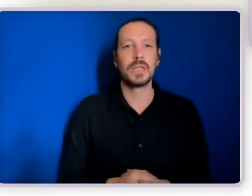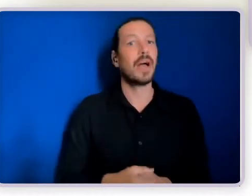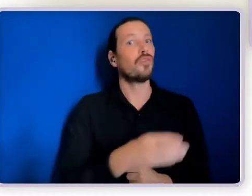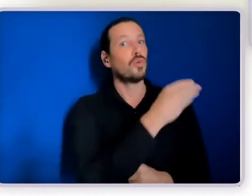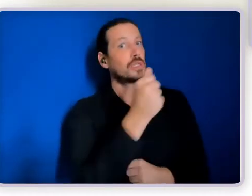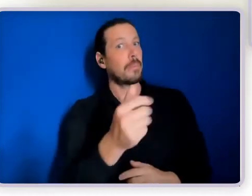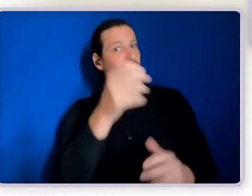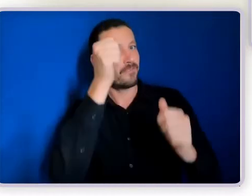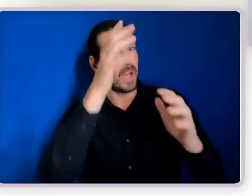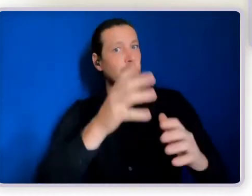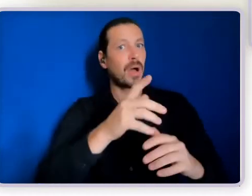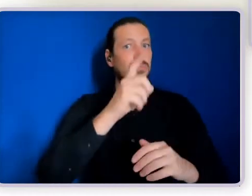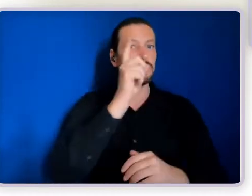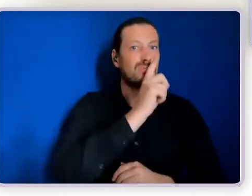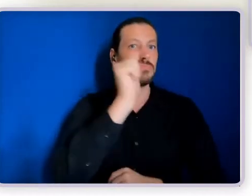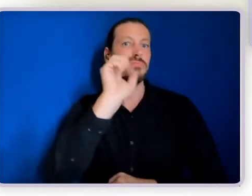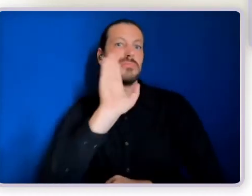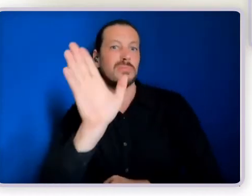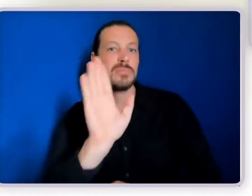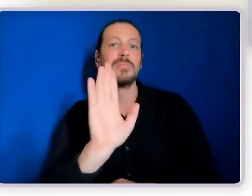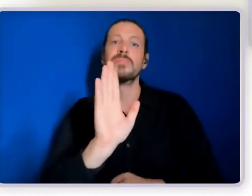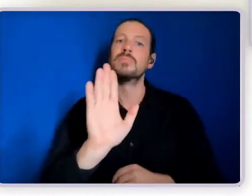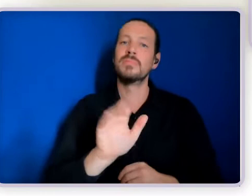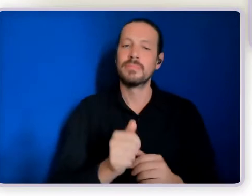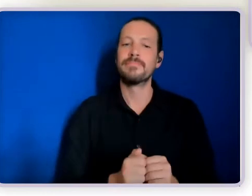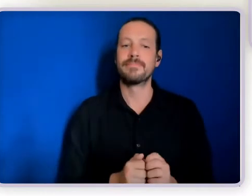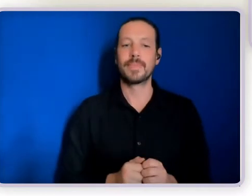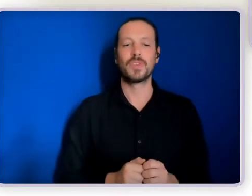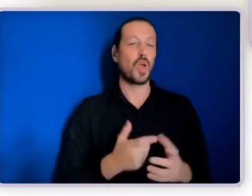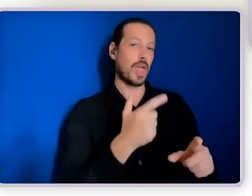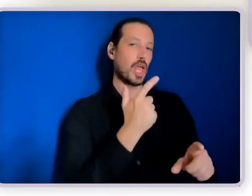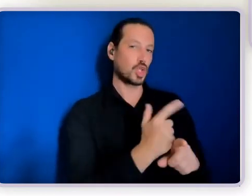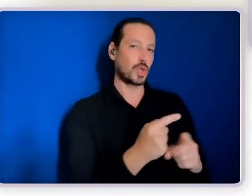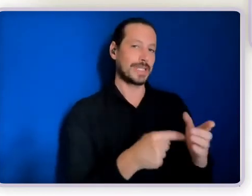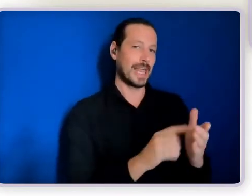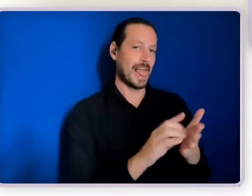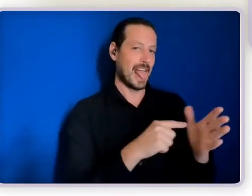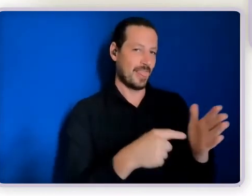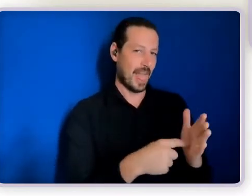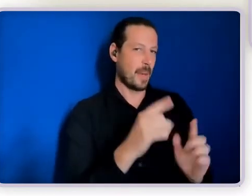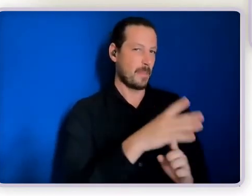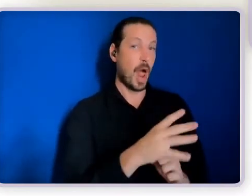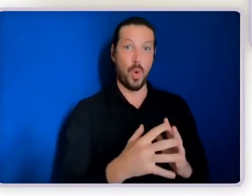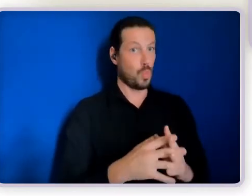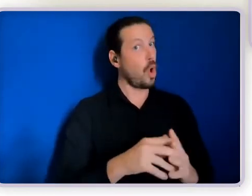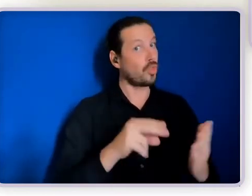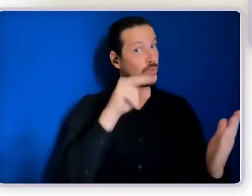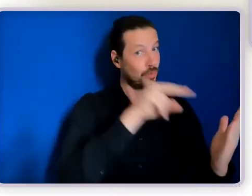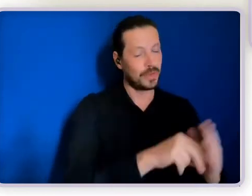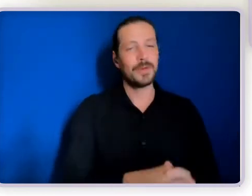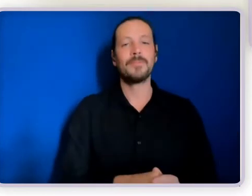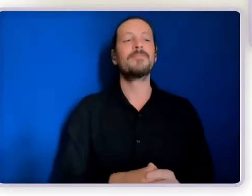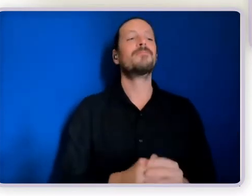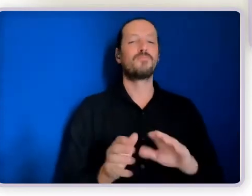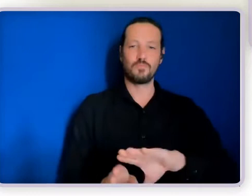as well. So that's talks that matter. I encourage you to have a look at that. So let's move on to circles of support.